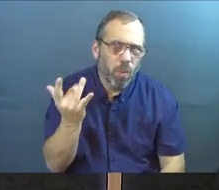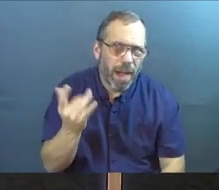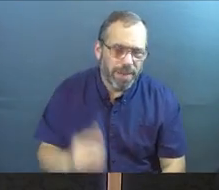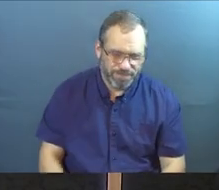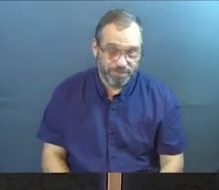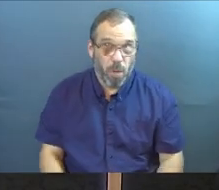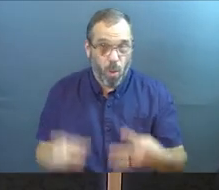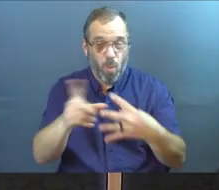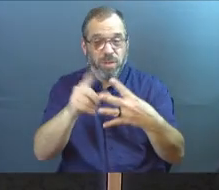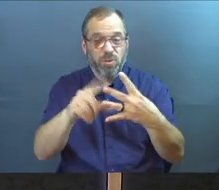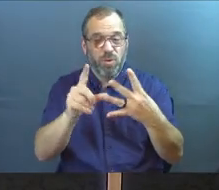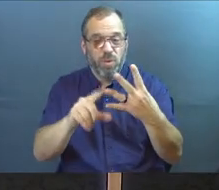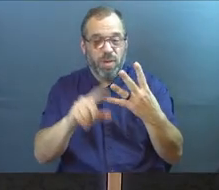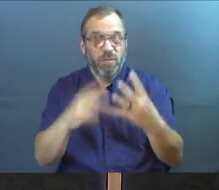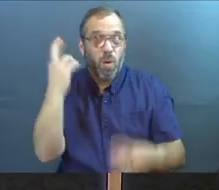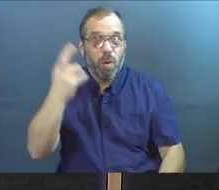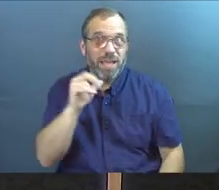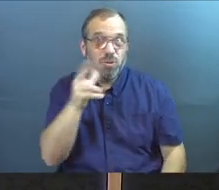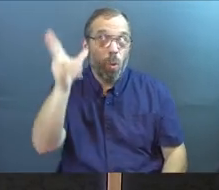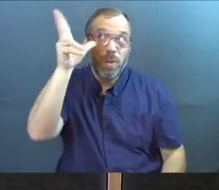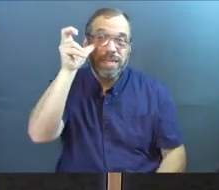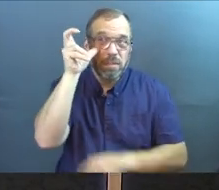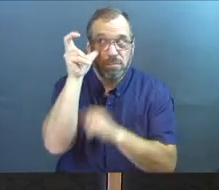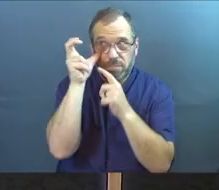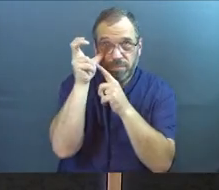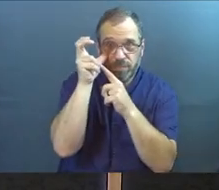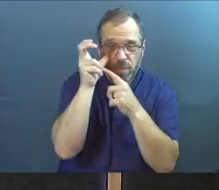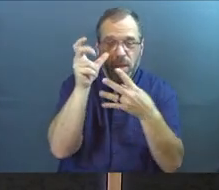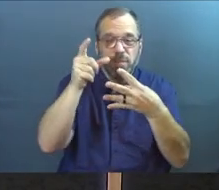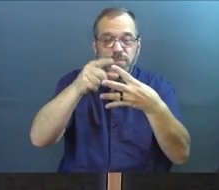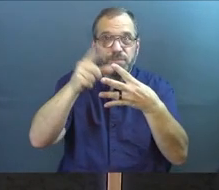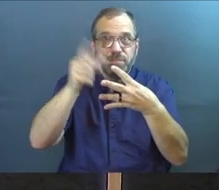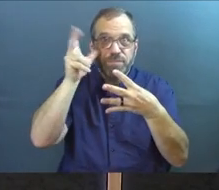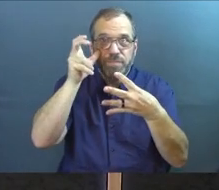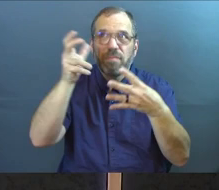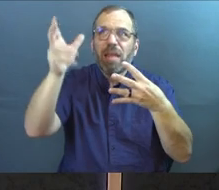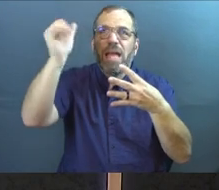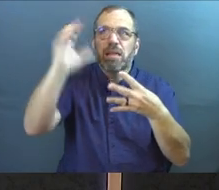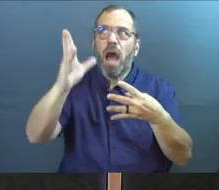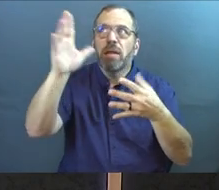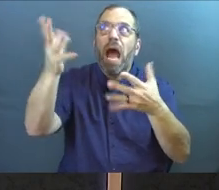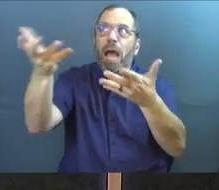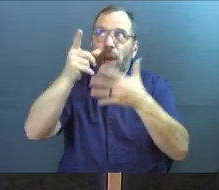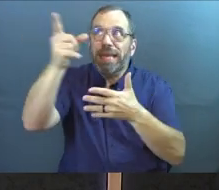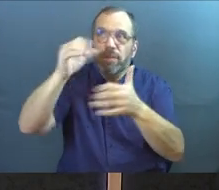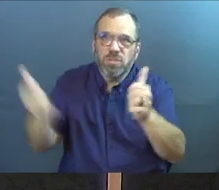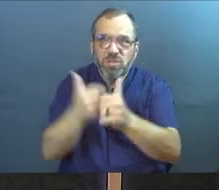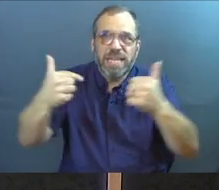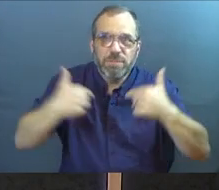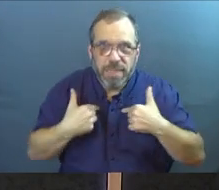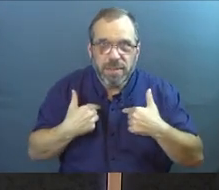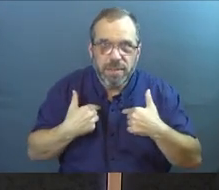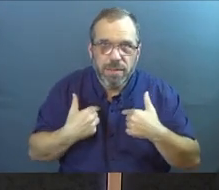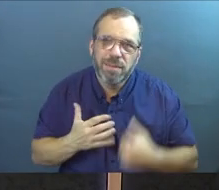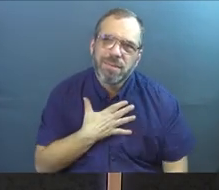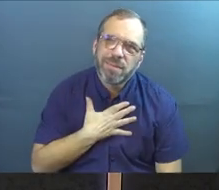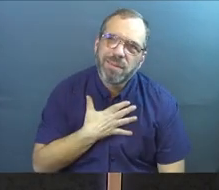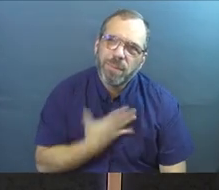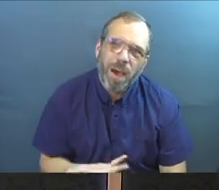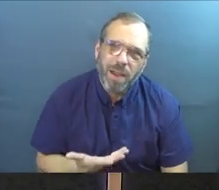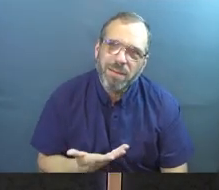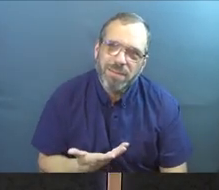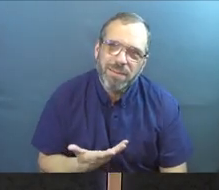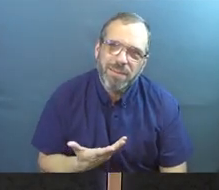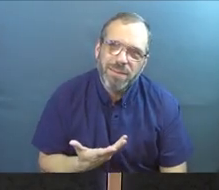I got four reasons why we don't listen to God. Number one is I want God to chase me. And just admit it to